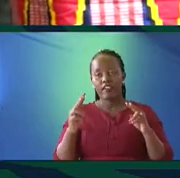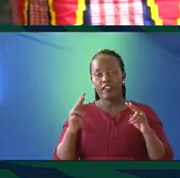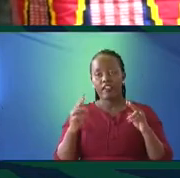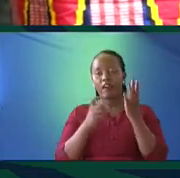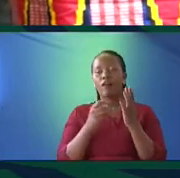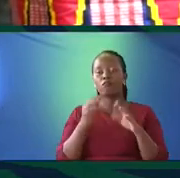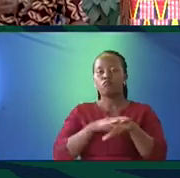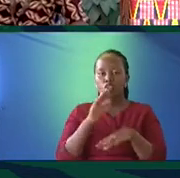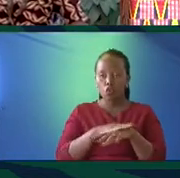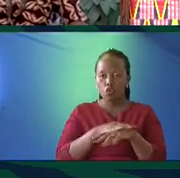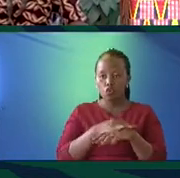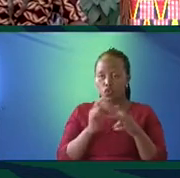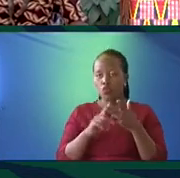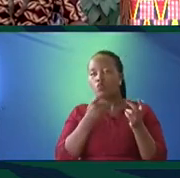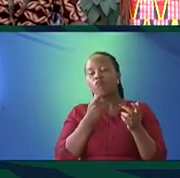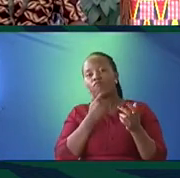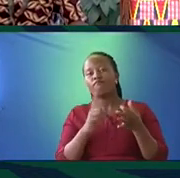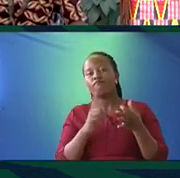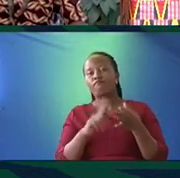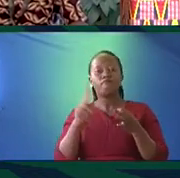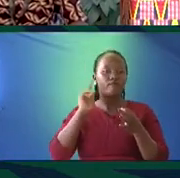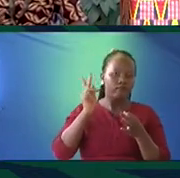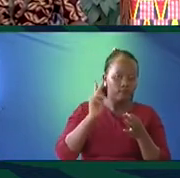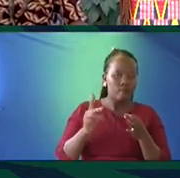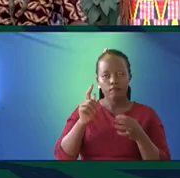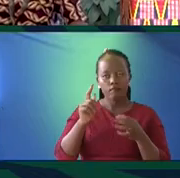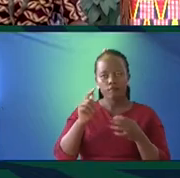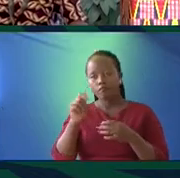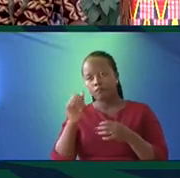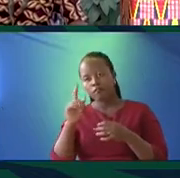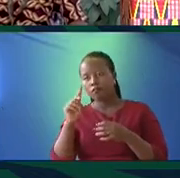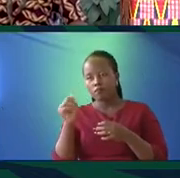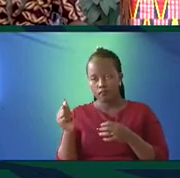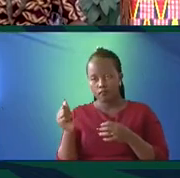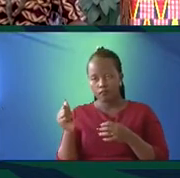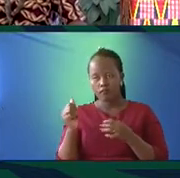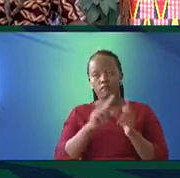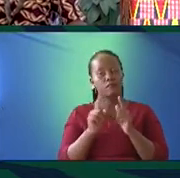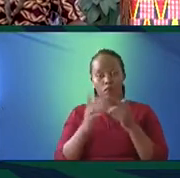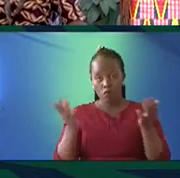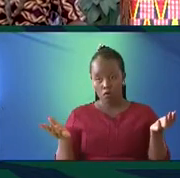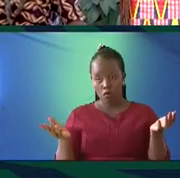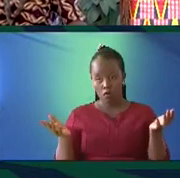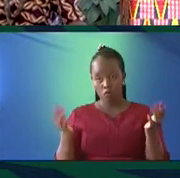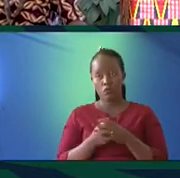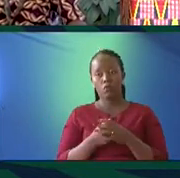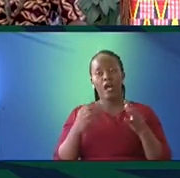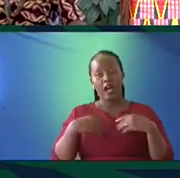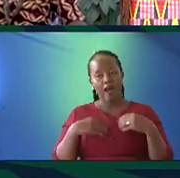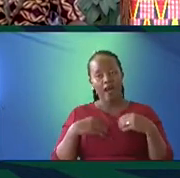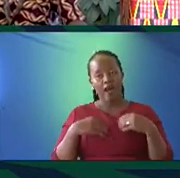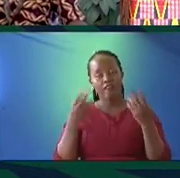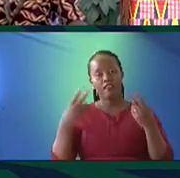kekoyo, our dholuo, our ekegusi, our kitaika, right? Actually, giving it